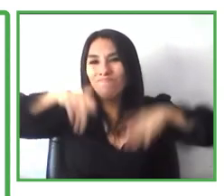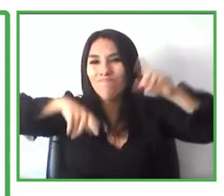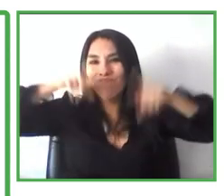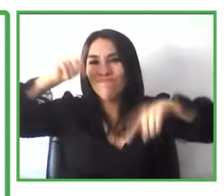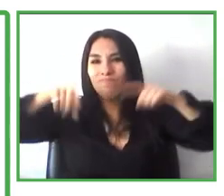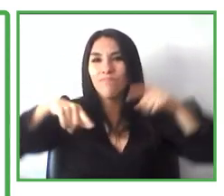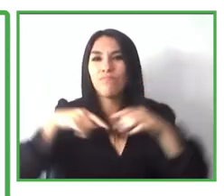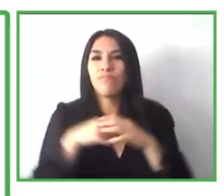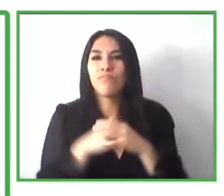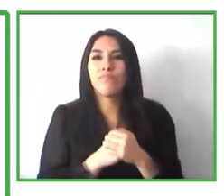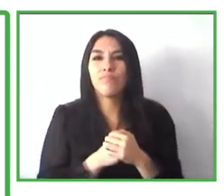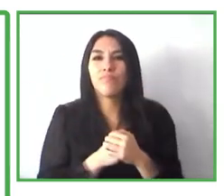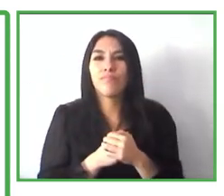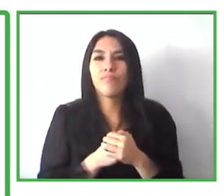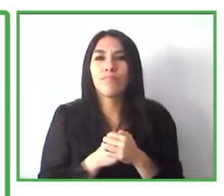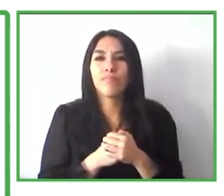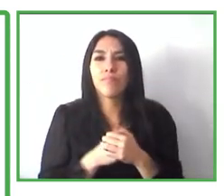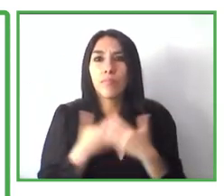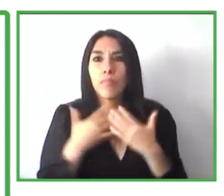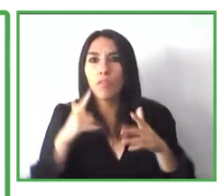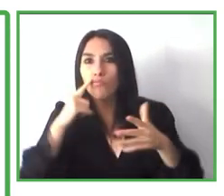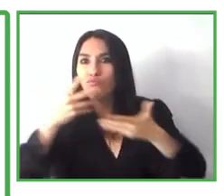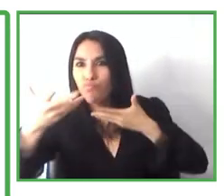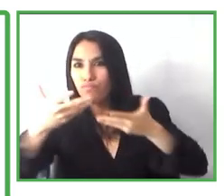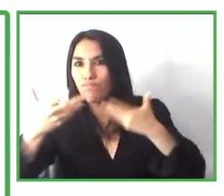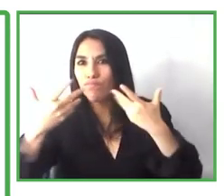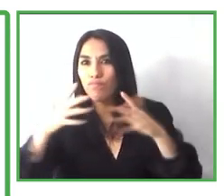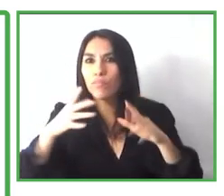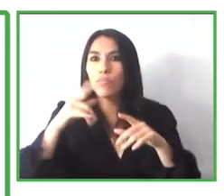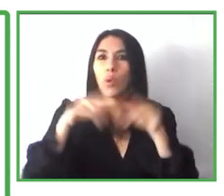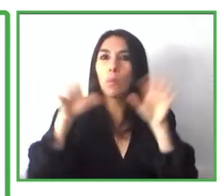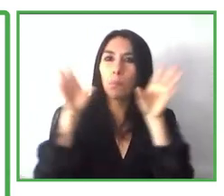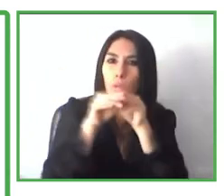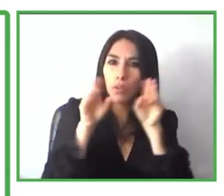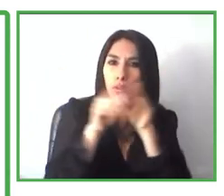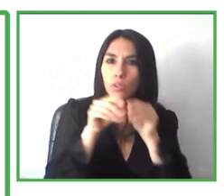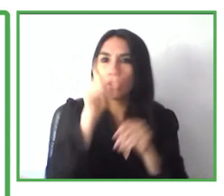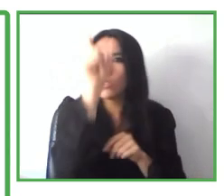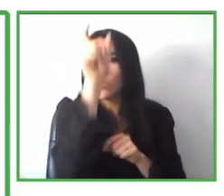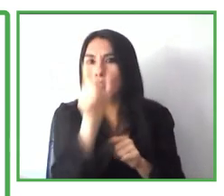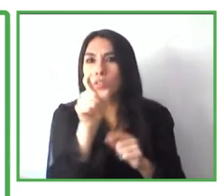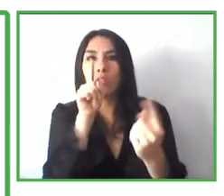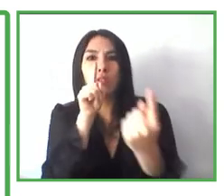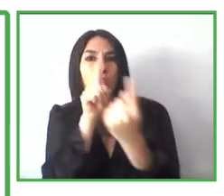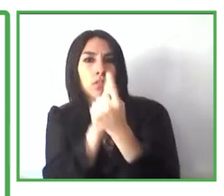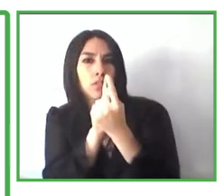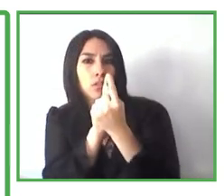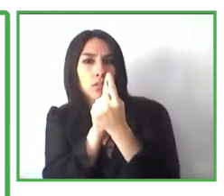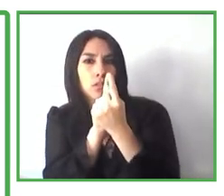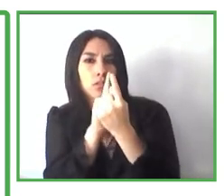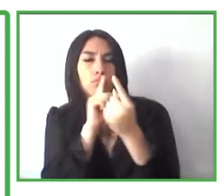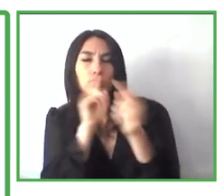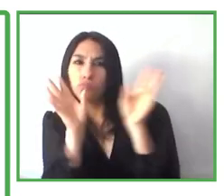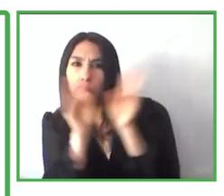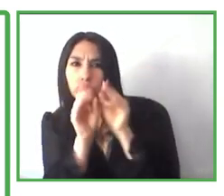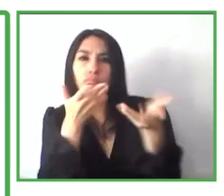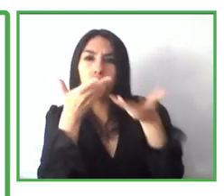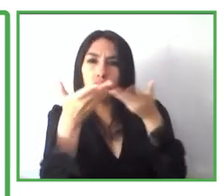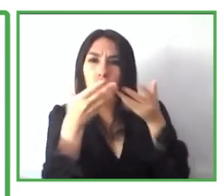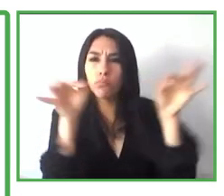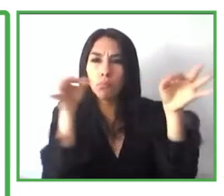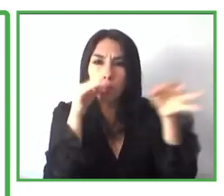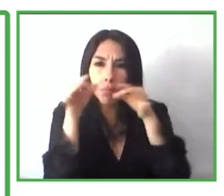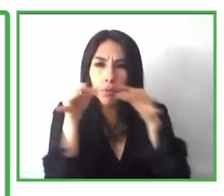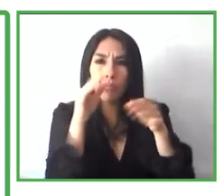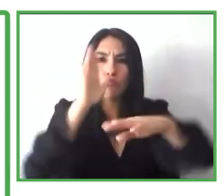with the customer and their job location and also with our supervisor. And that way we are able to give support to both